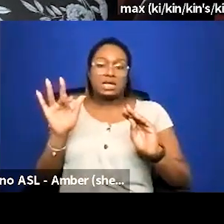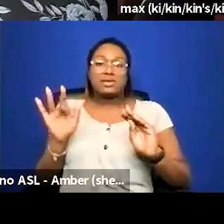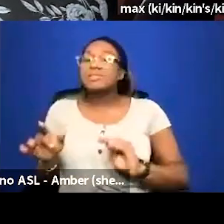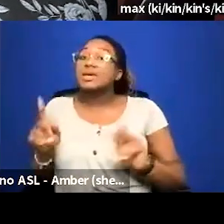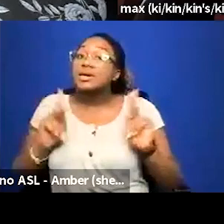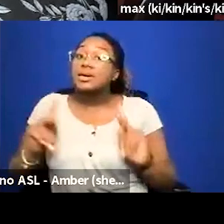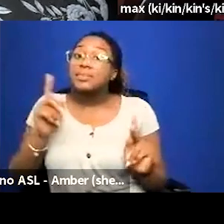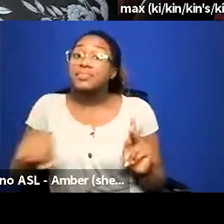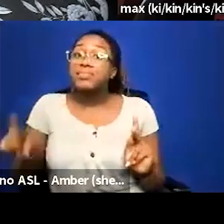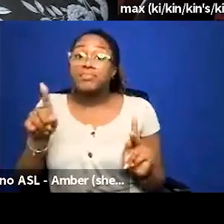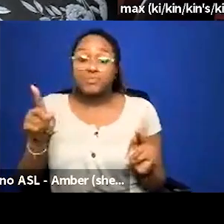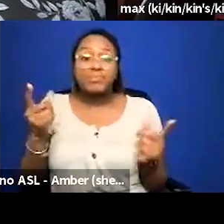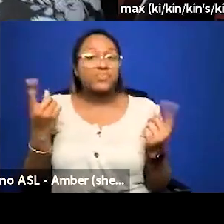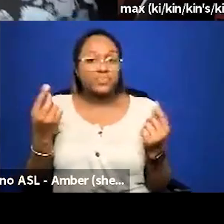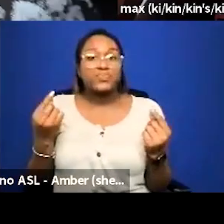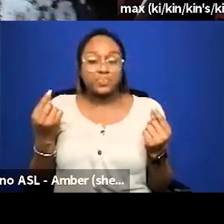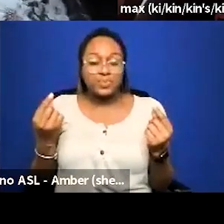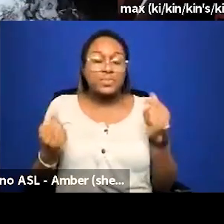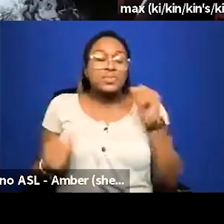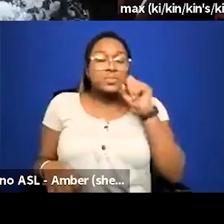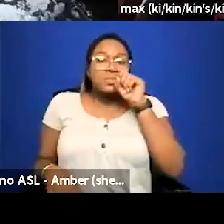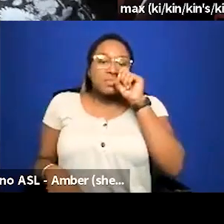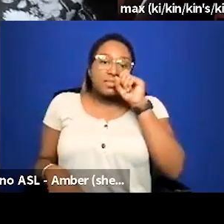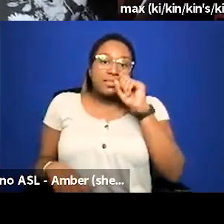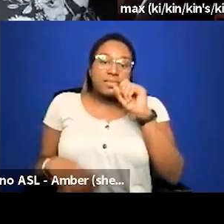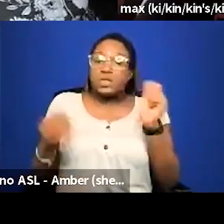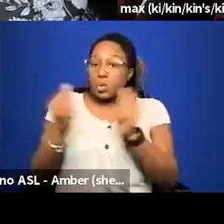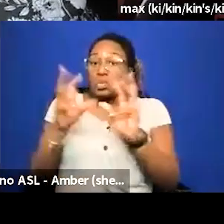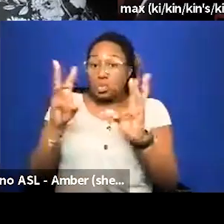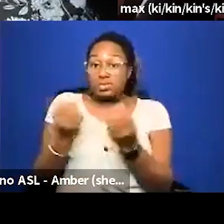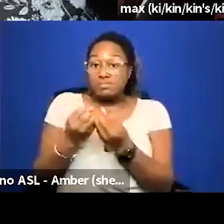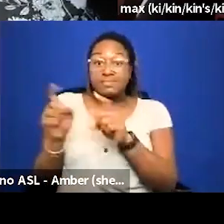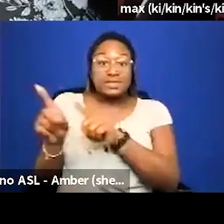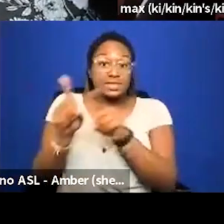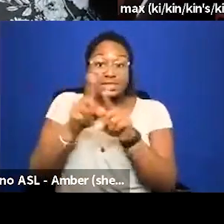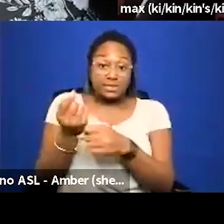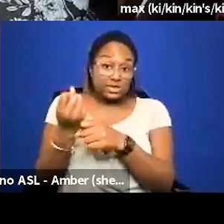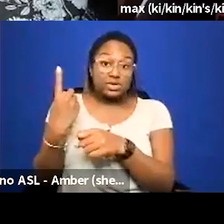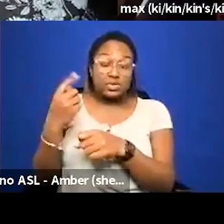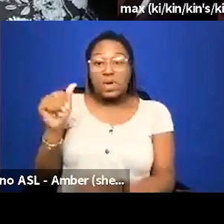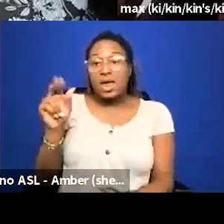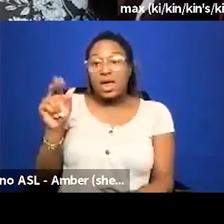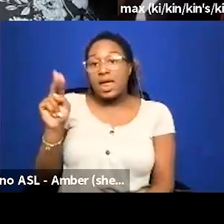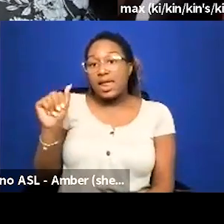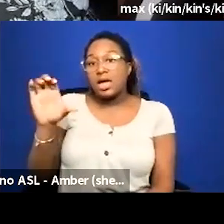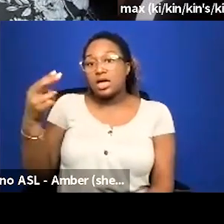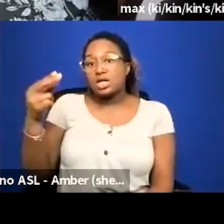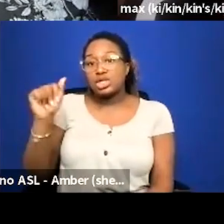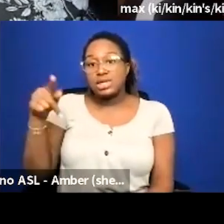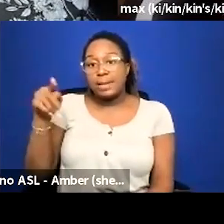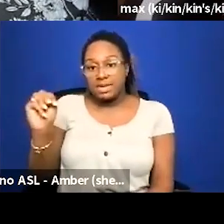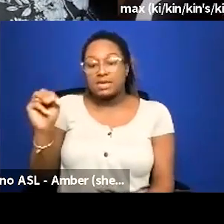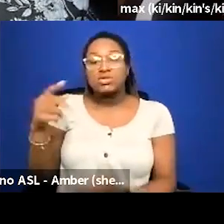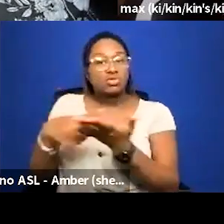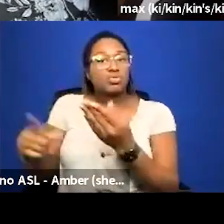if you what we will do um with this webinar as we did last year when anna chapman joined us to talk about self-care is we will